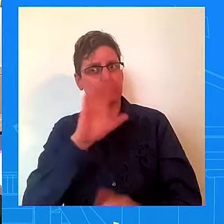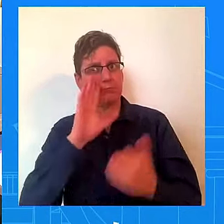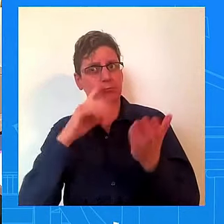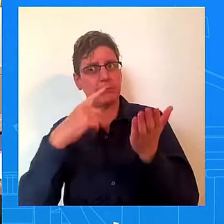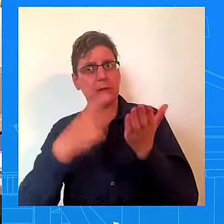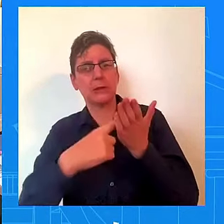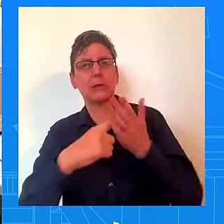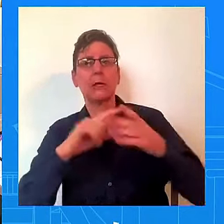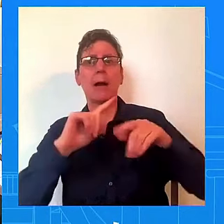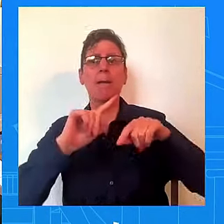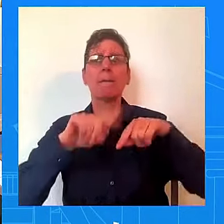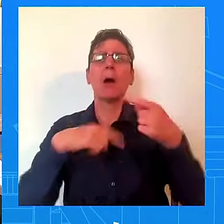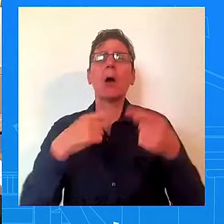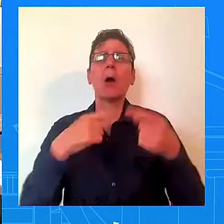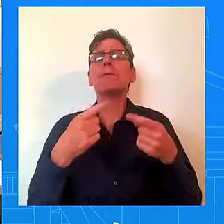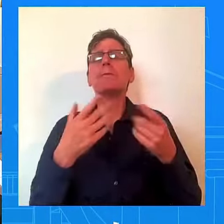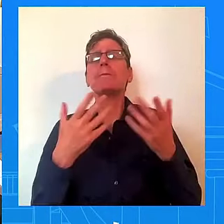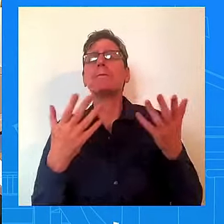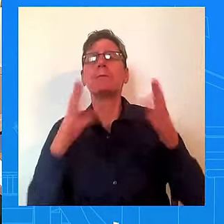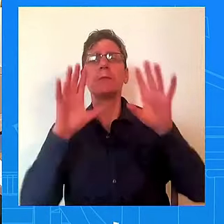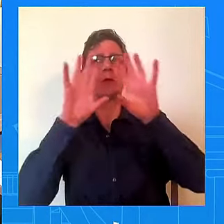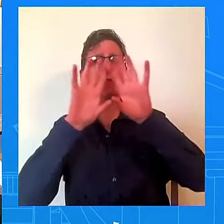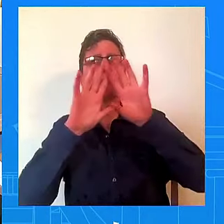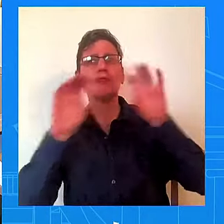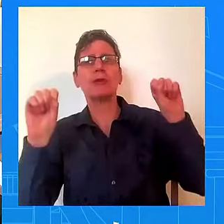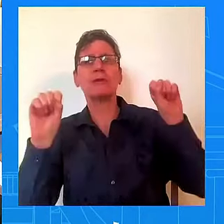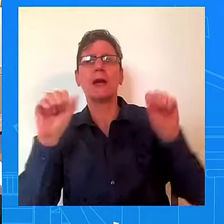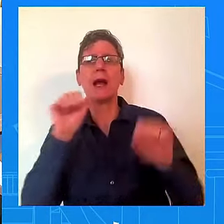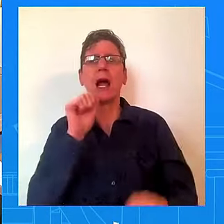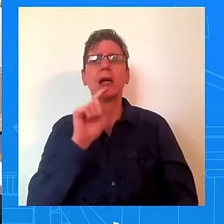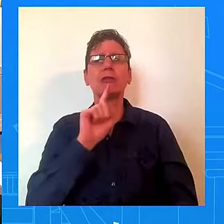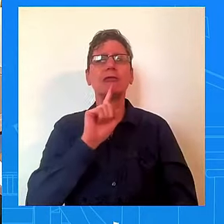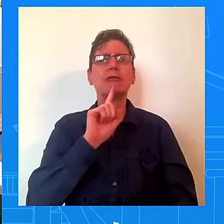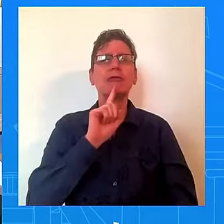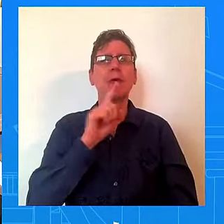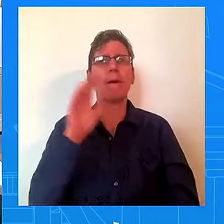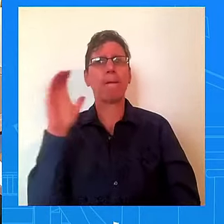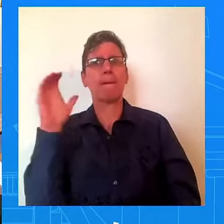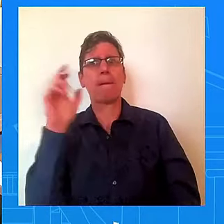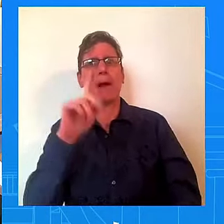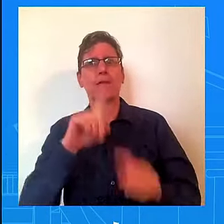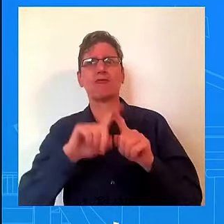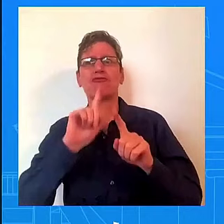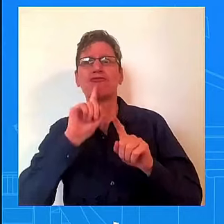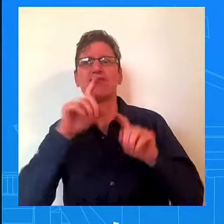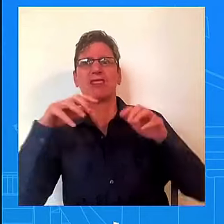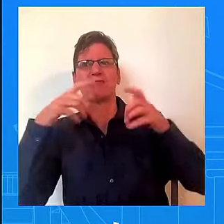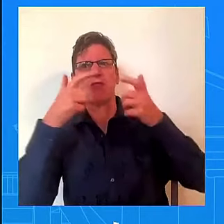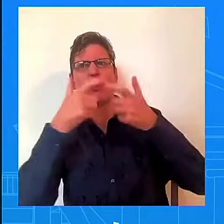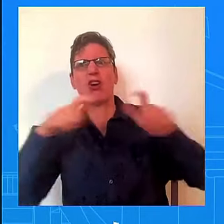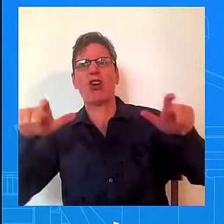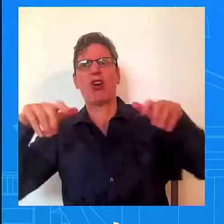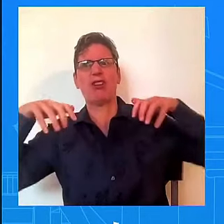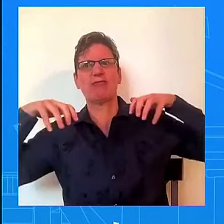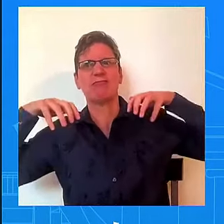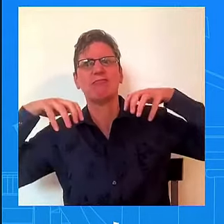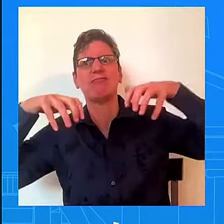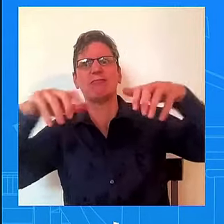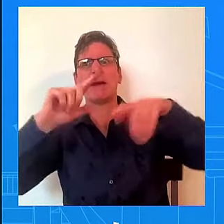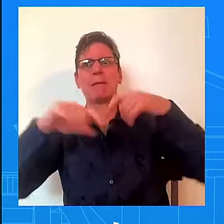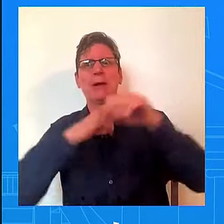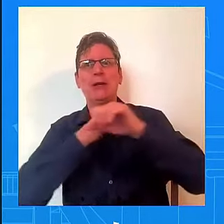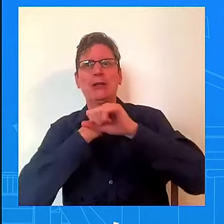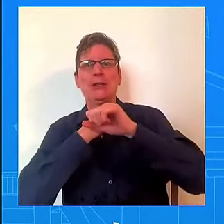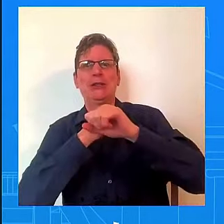large crowds, that the Secret Service saying essentially that it was too dangerous. Can you clarify? Yeah. was just asked this question, I believe, by Zeke, your